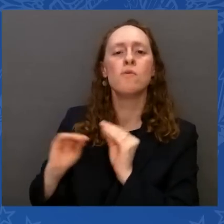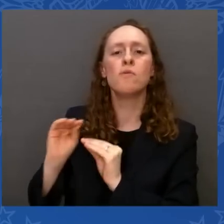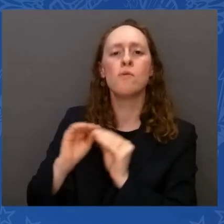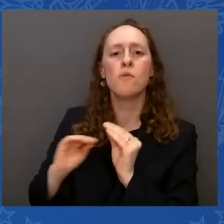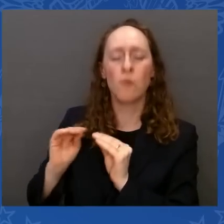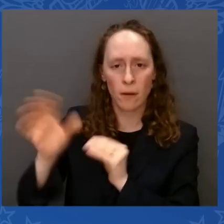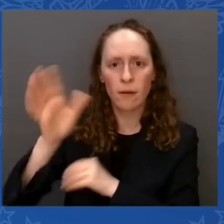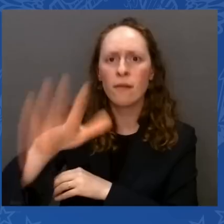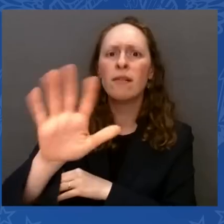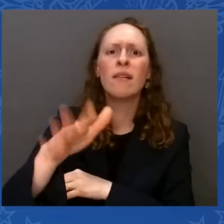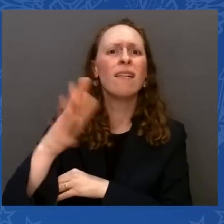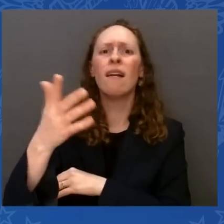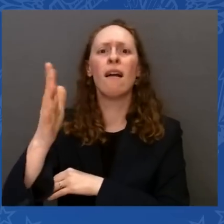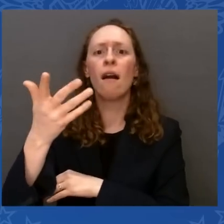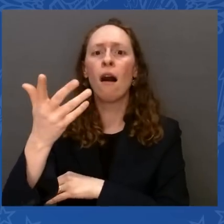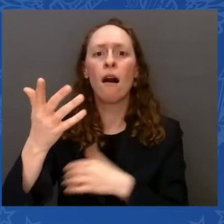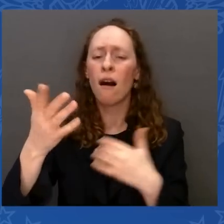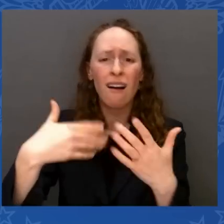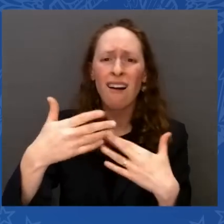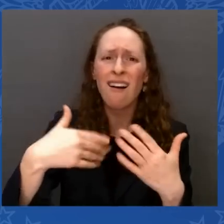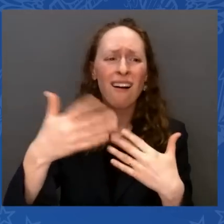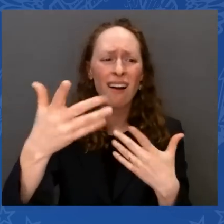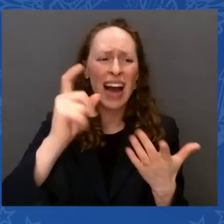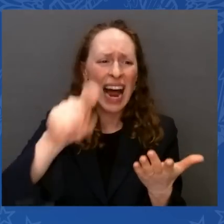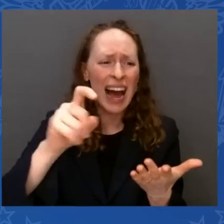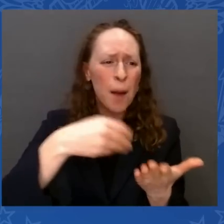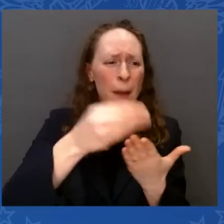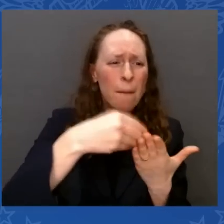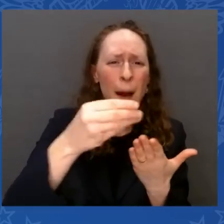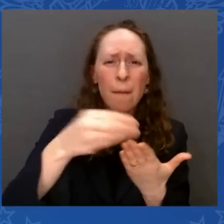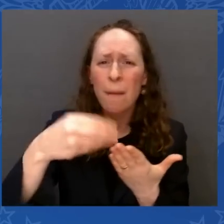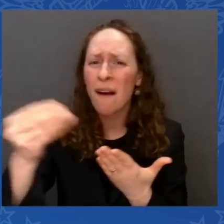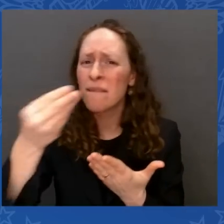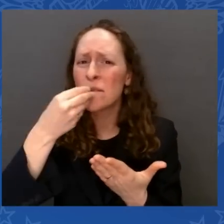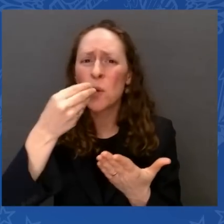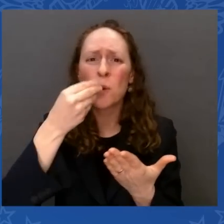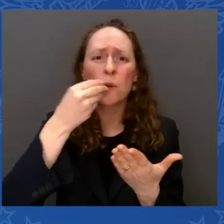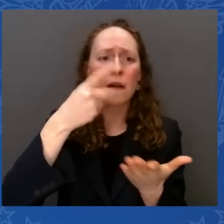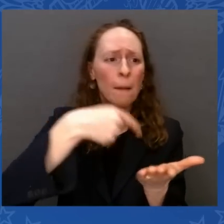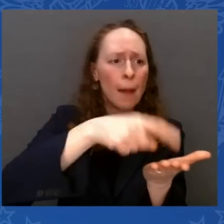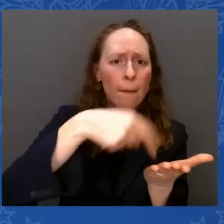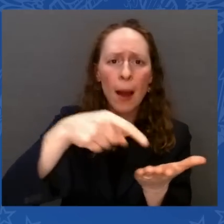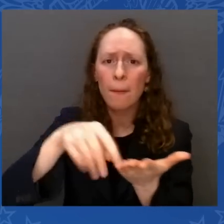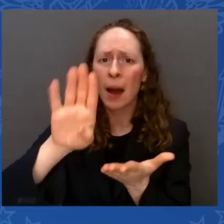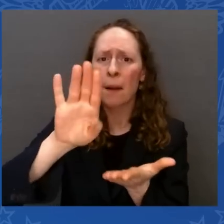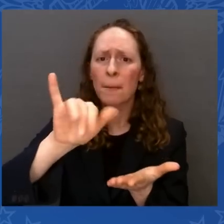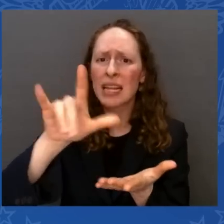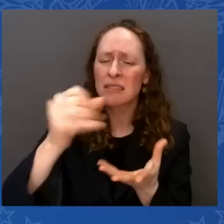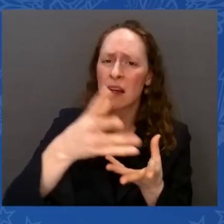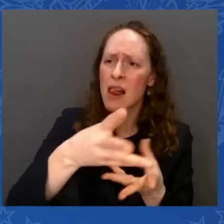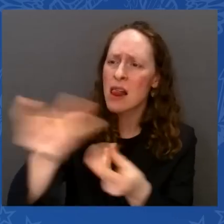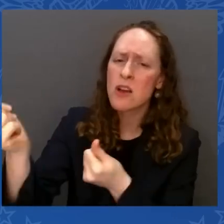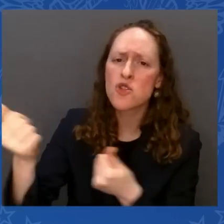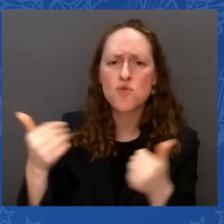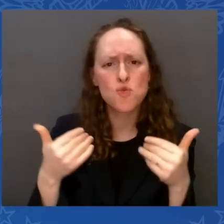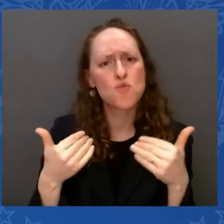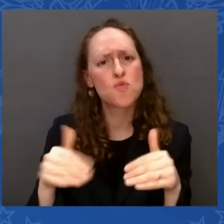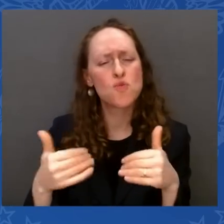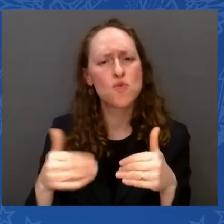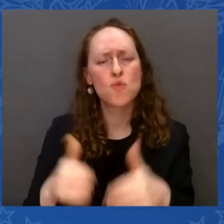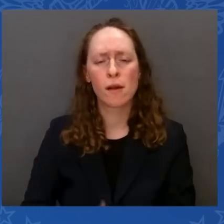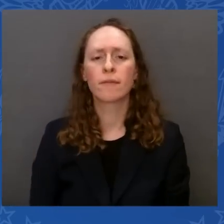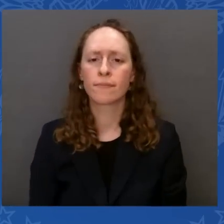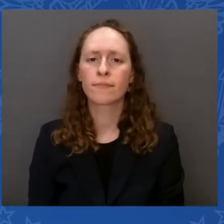measures of inflation. You know, by making a $369 billion investment, we're moving in a direction to